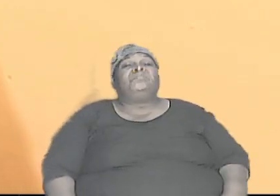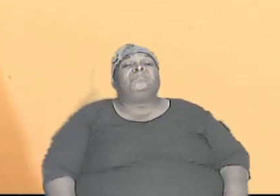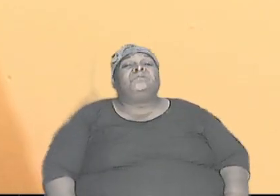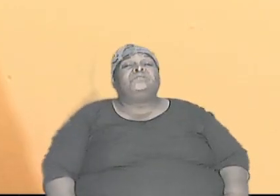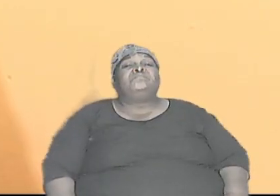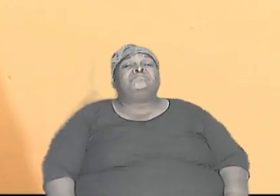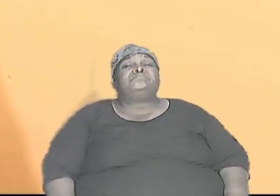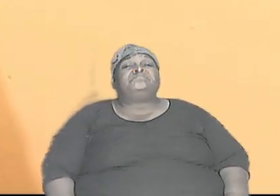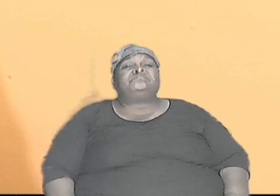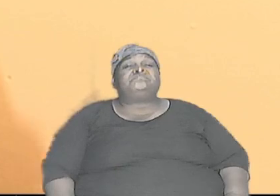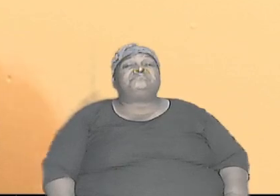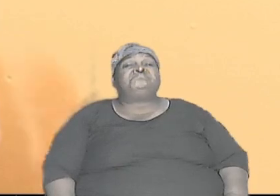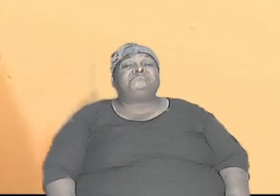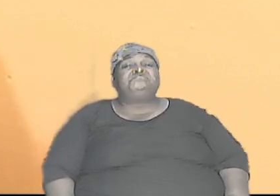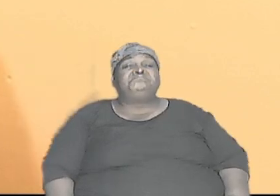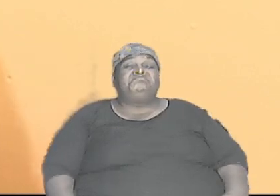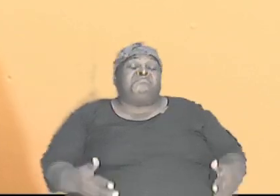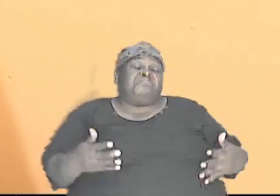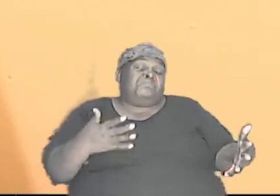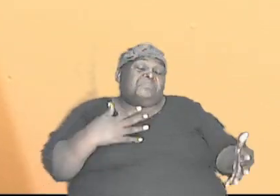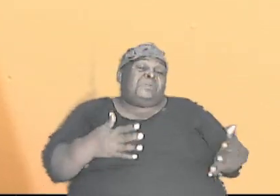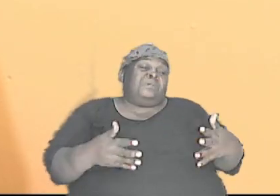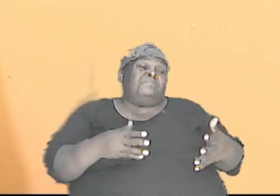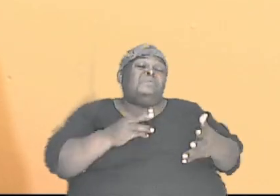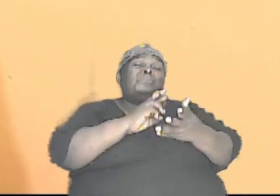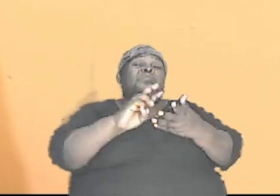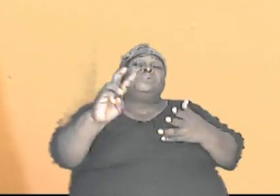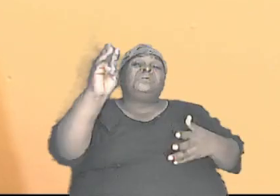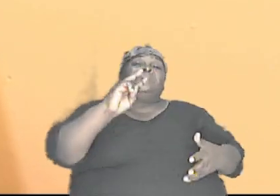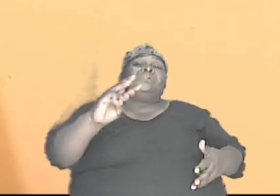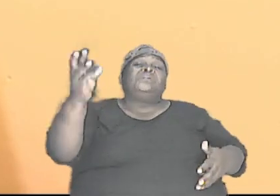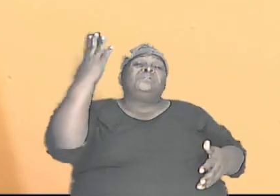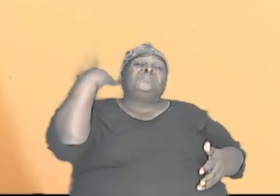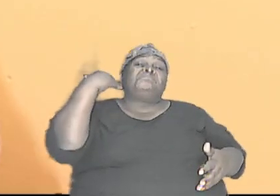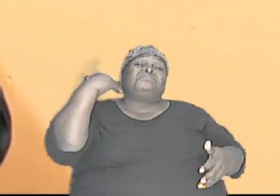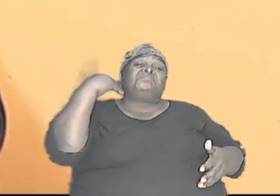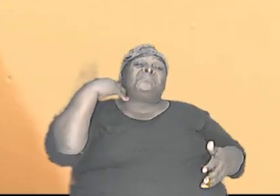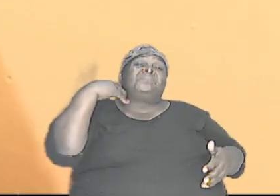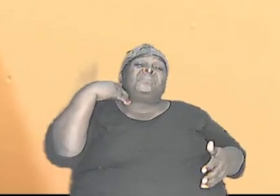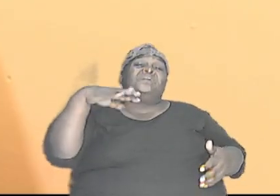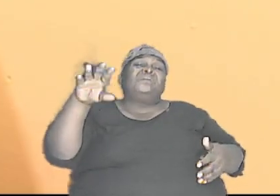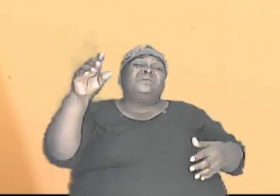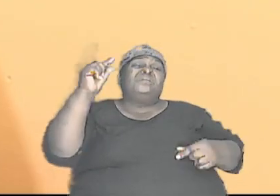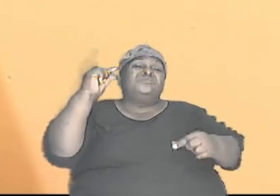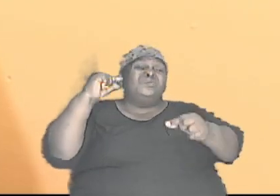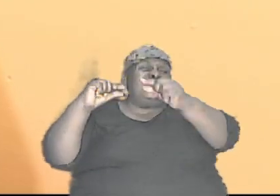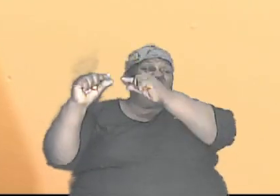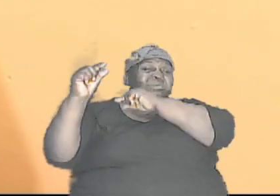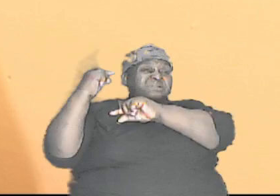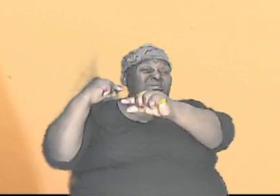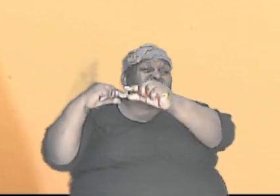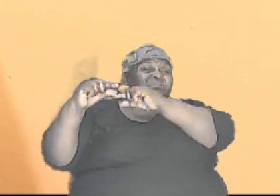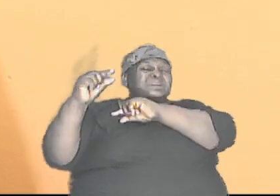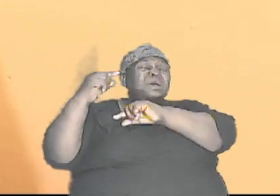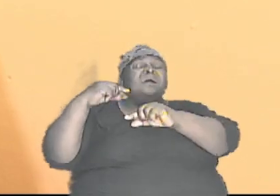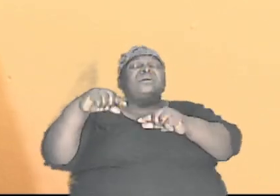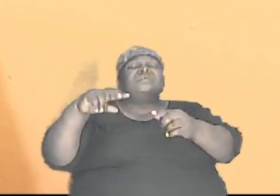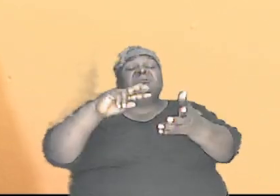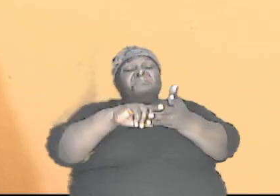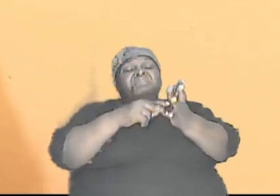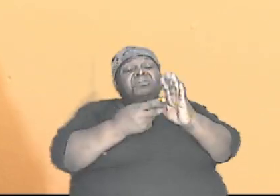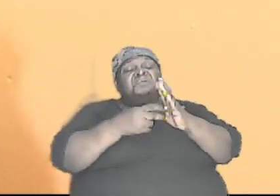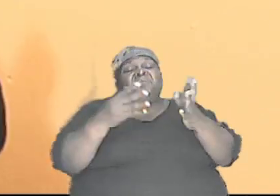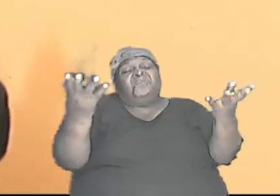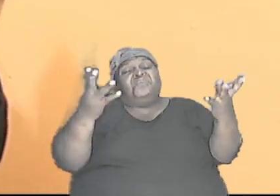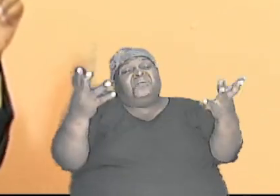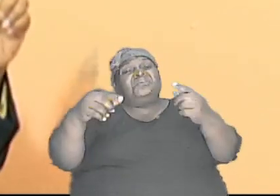said it might have been last week or the week before some basic genetics we are going to define what genetics is and then we are going